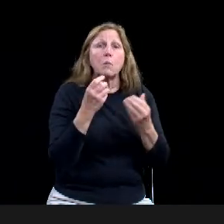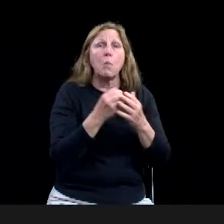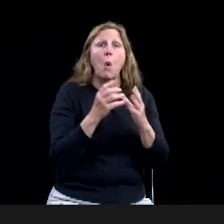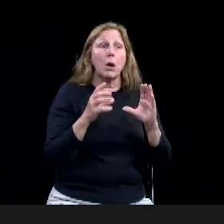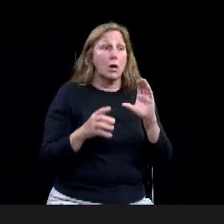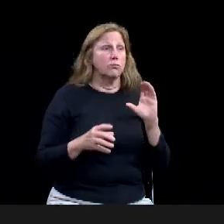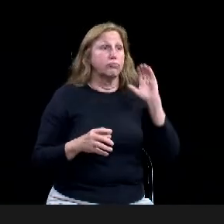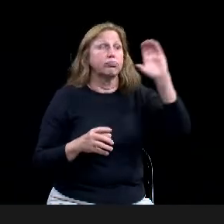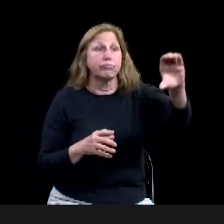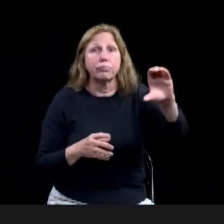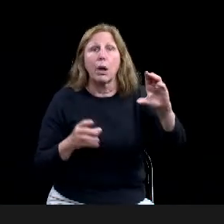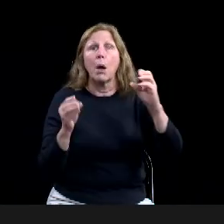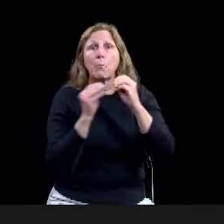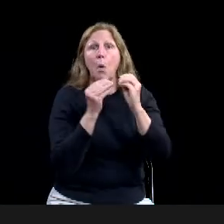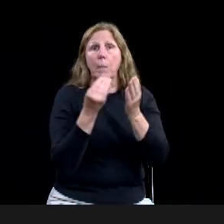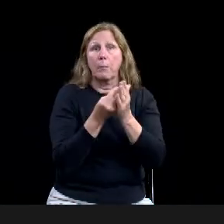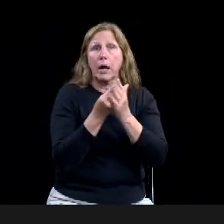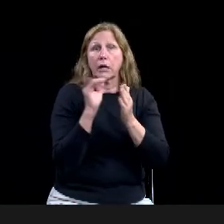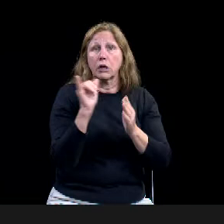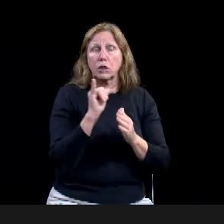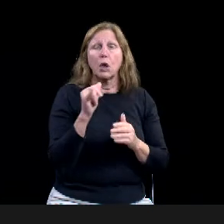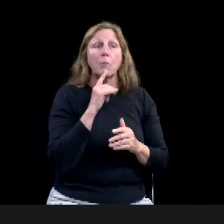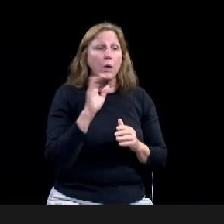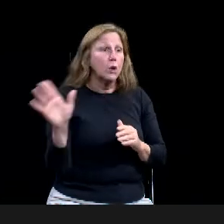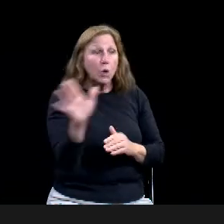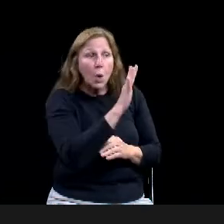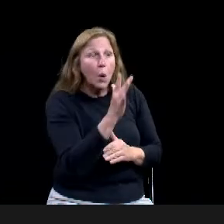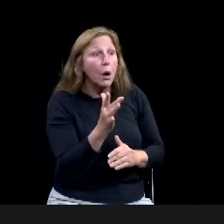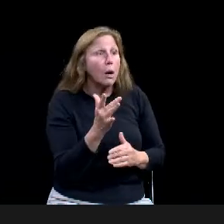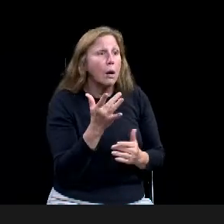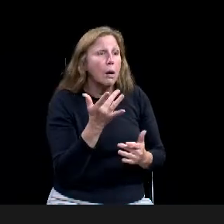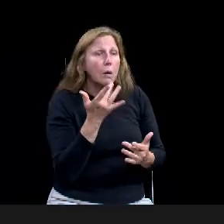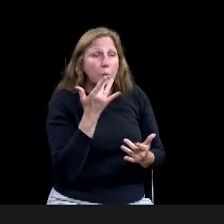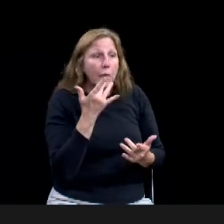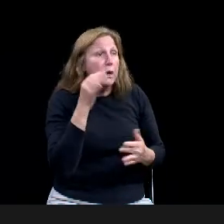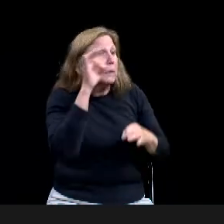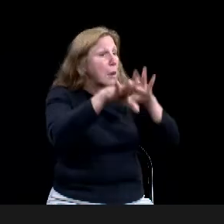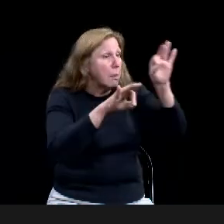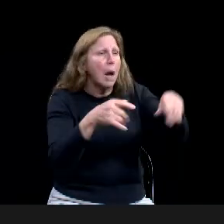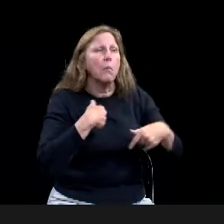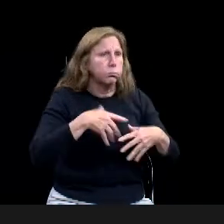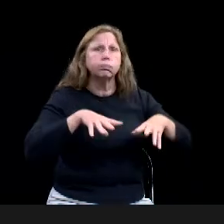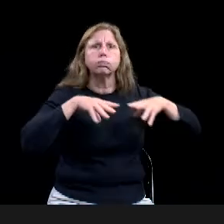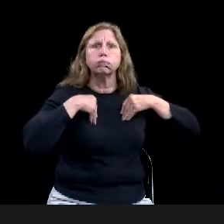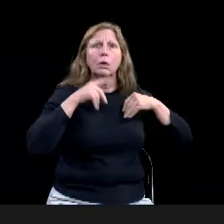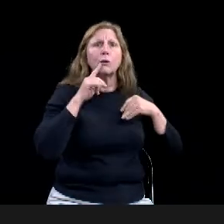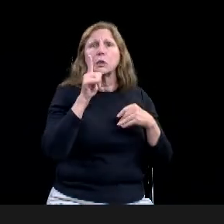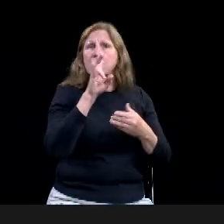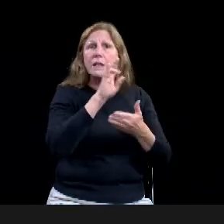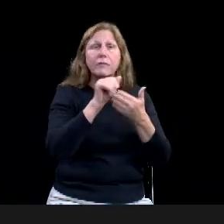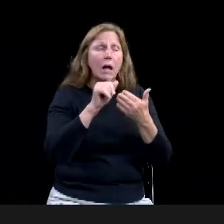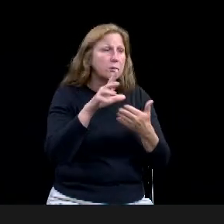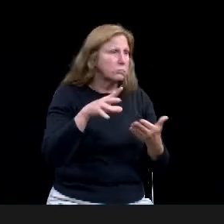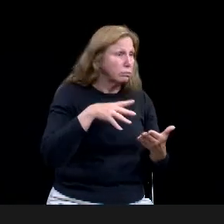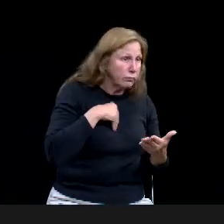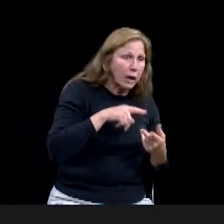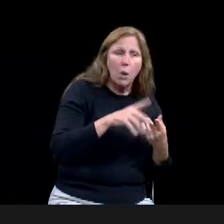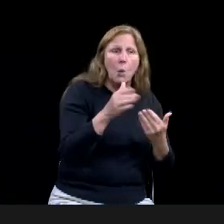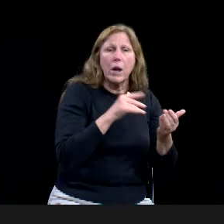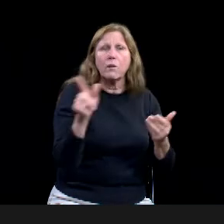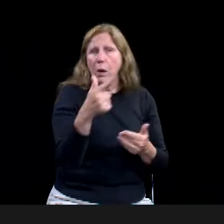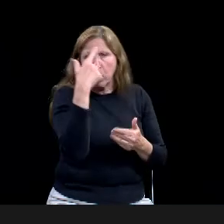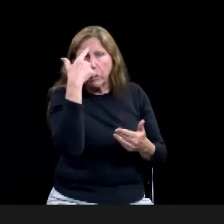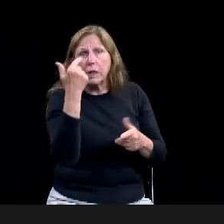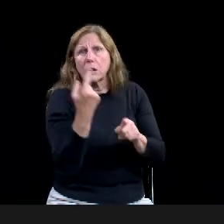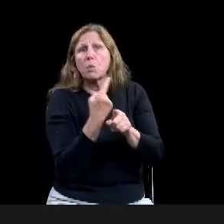an hour or whatever the matching rate might be. We allowed it to be for individuals 15 and over. Okay.